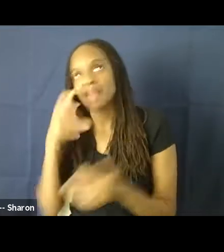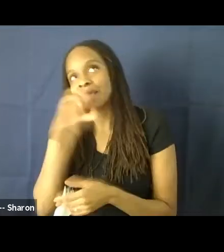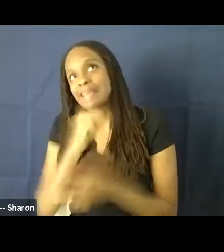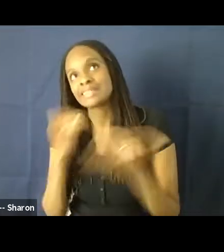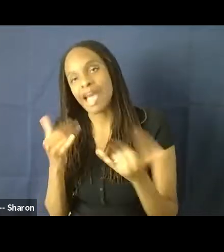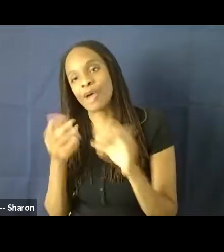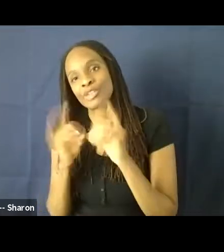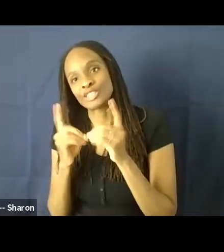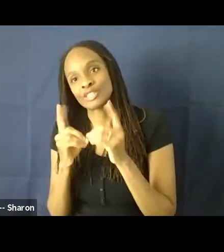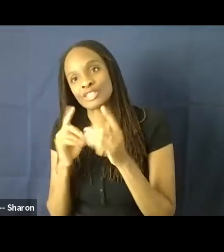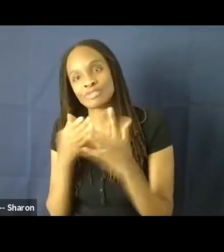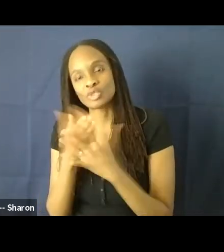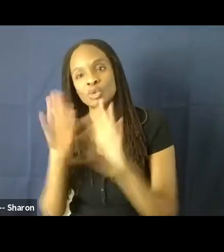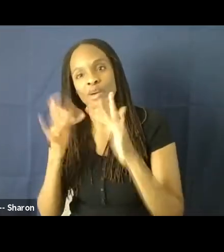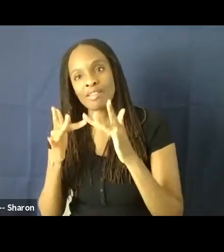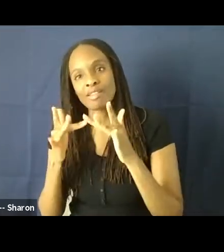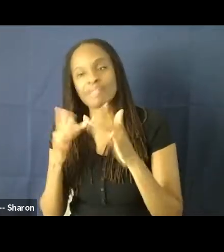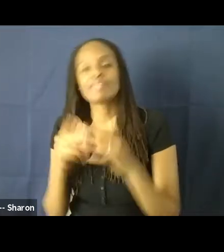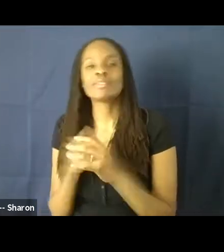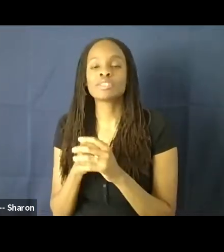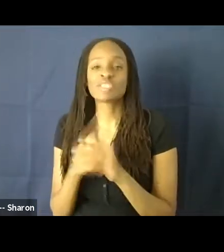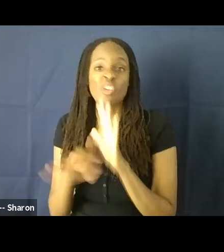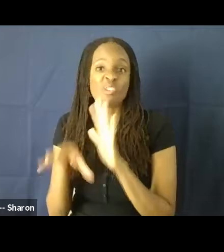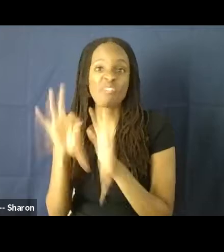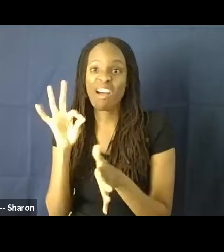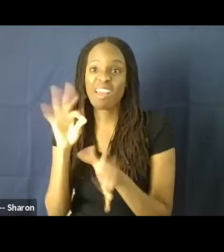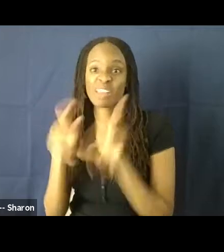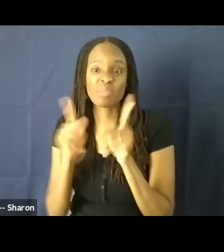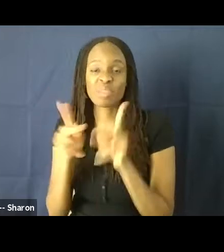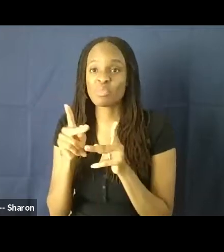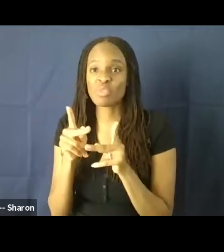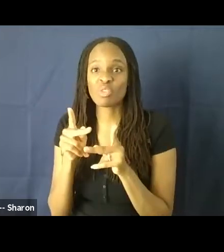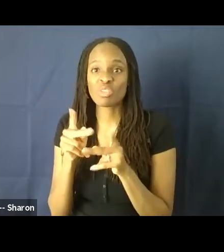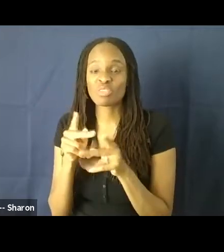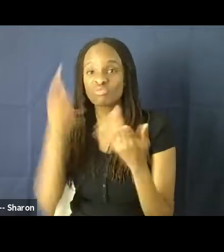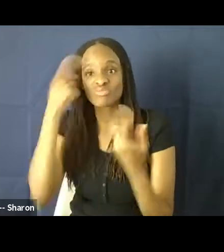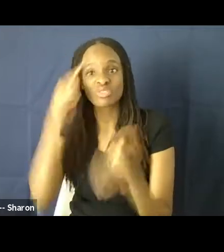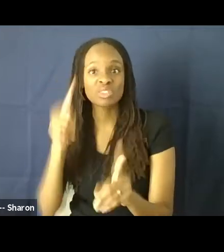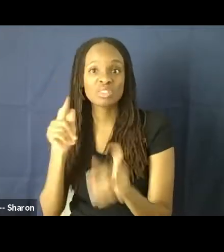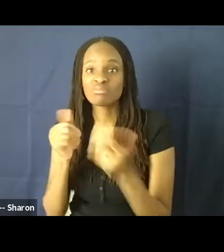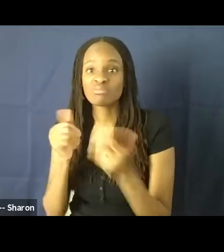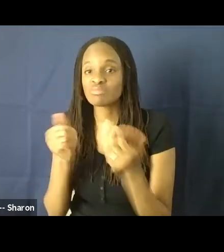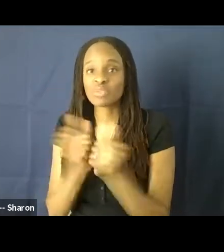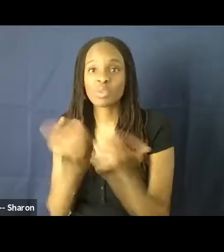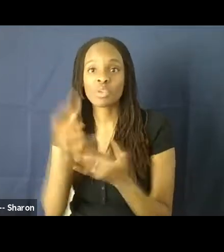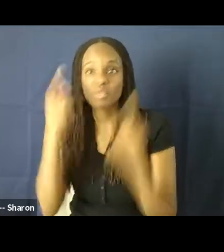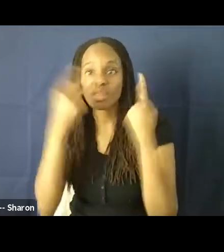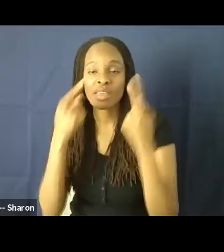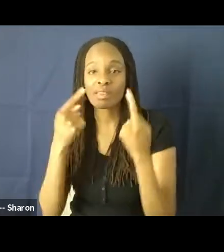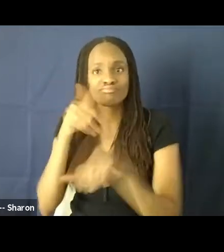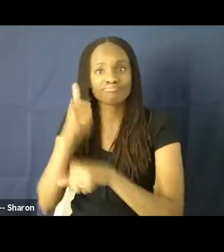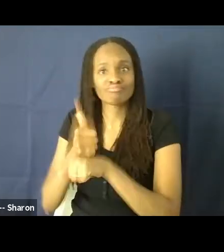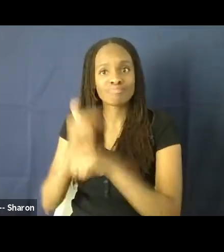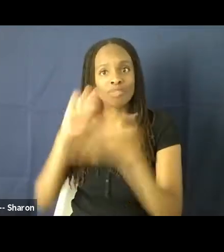And so find people who are like minded and synchronous with what you're thinking and create a community for yourselves